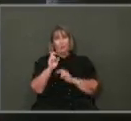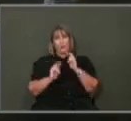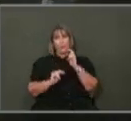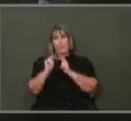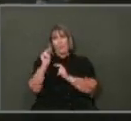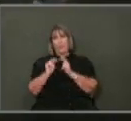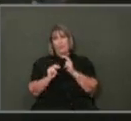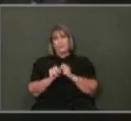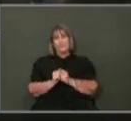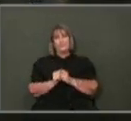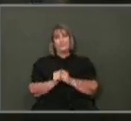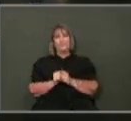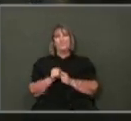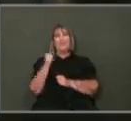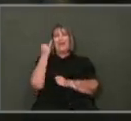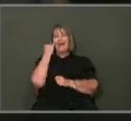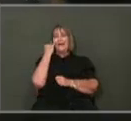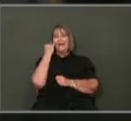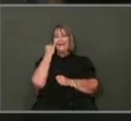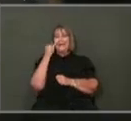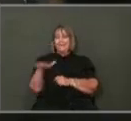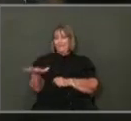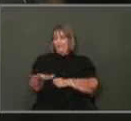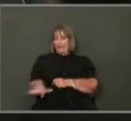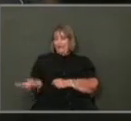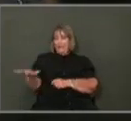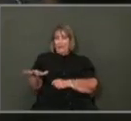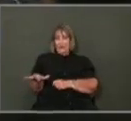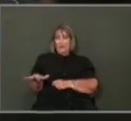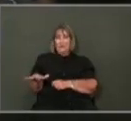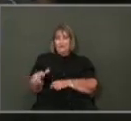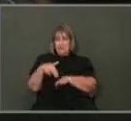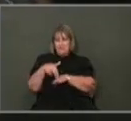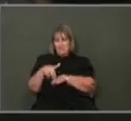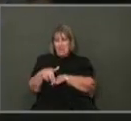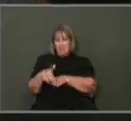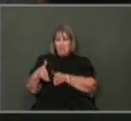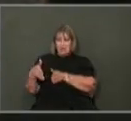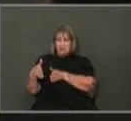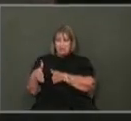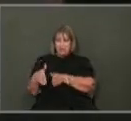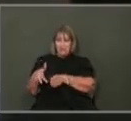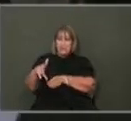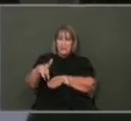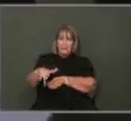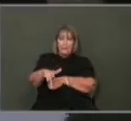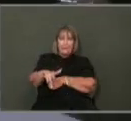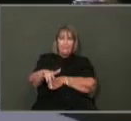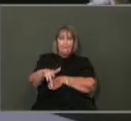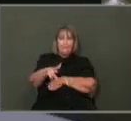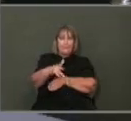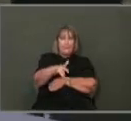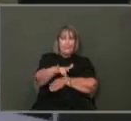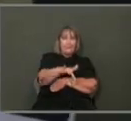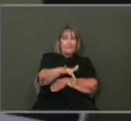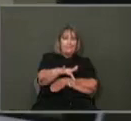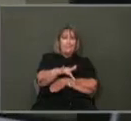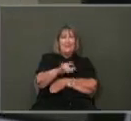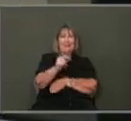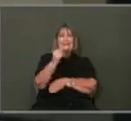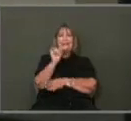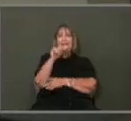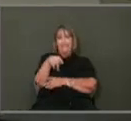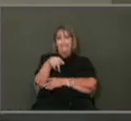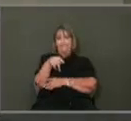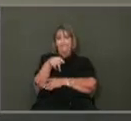comes to filling in gaps in existing neighborhoods, Public Works and the council districts and the city prioritize what